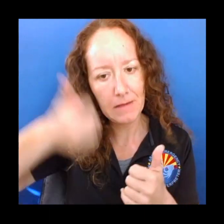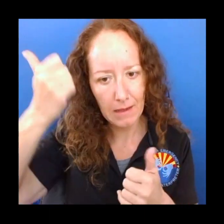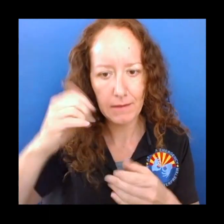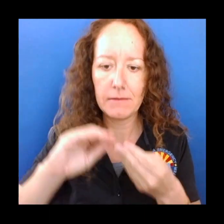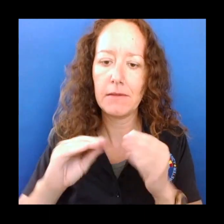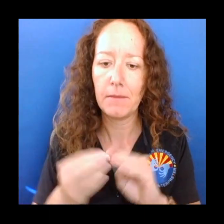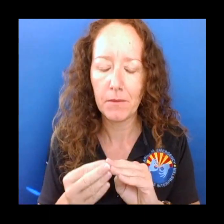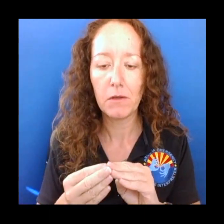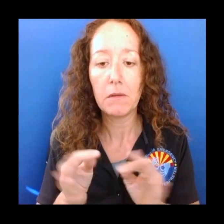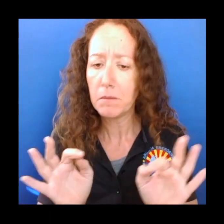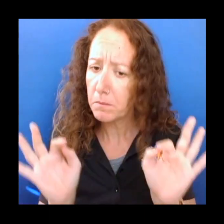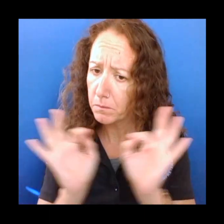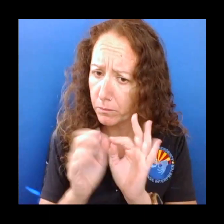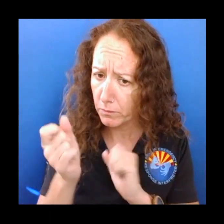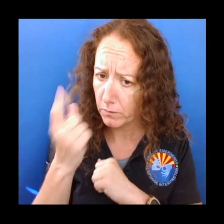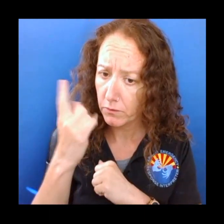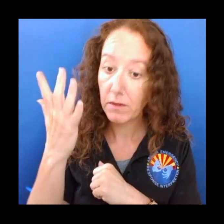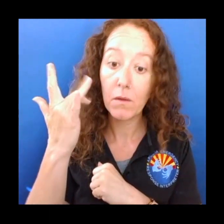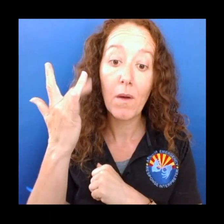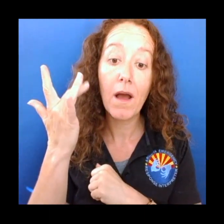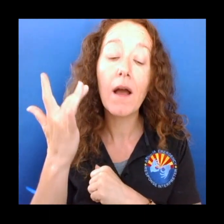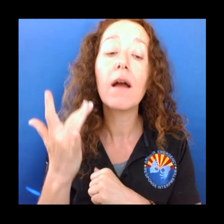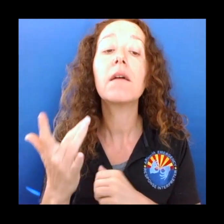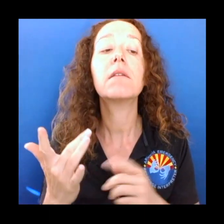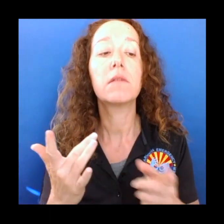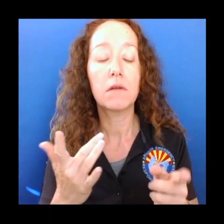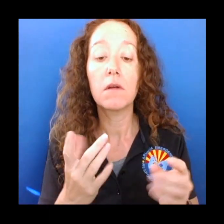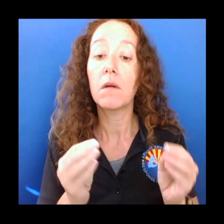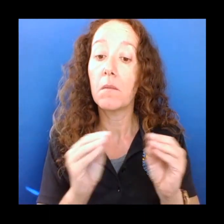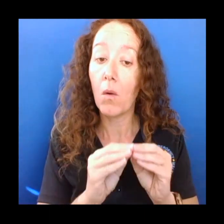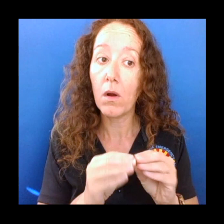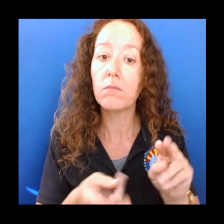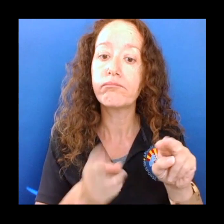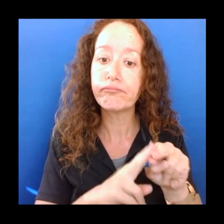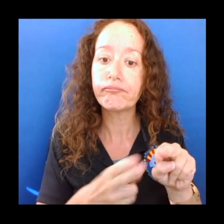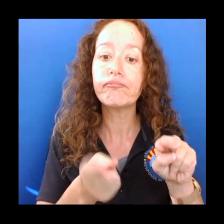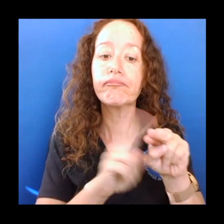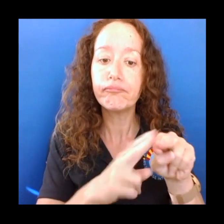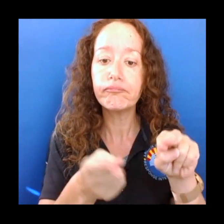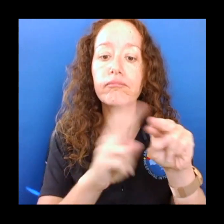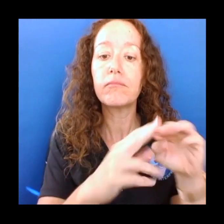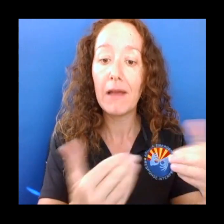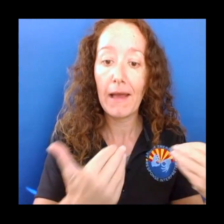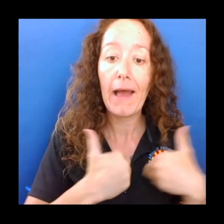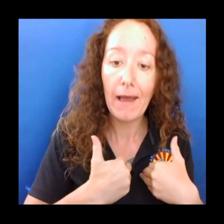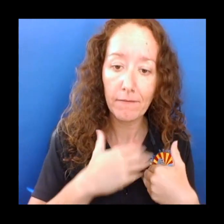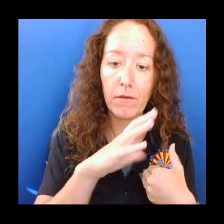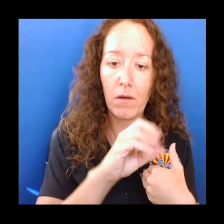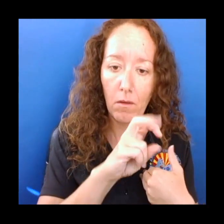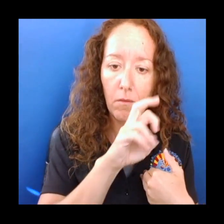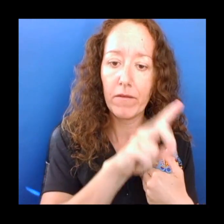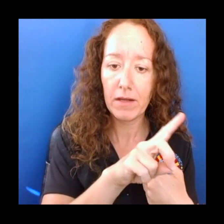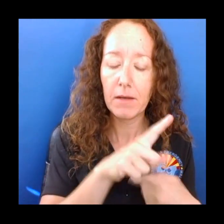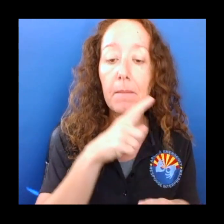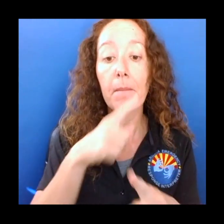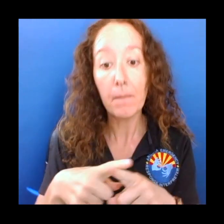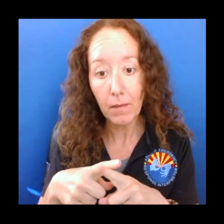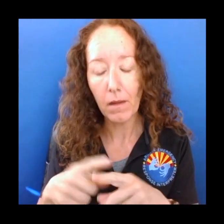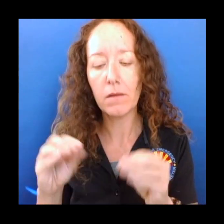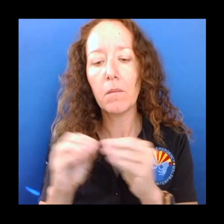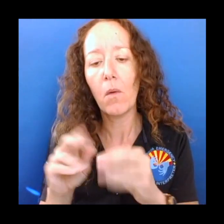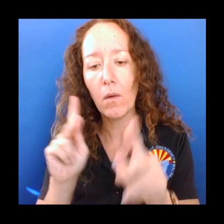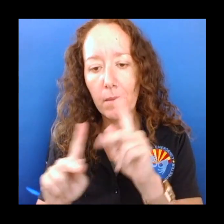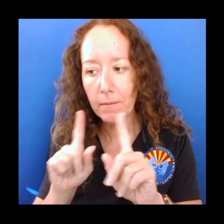we have increased cases, we also have increased utilization of our hospital services, both in our emergency